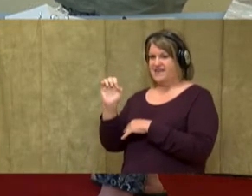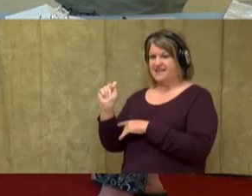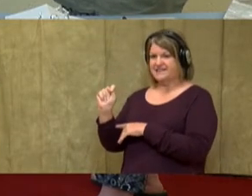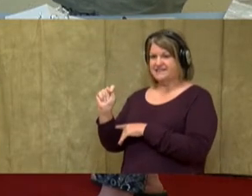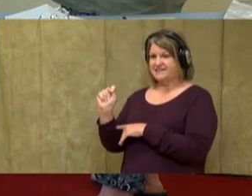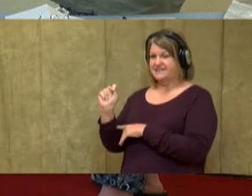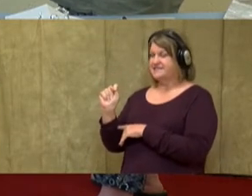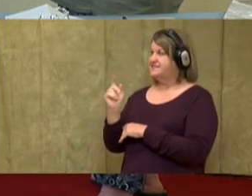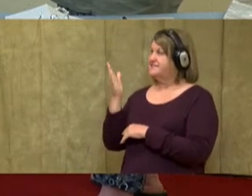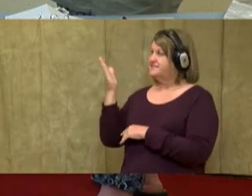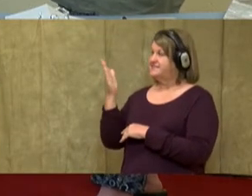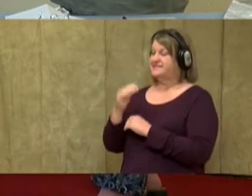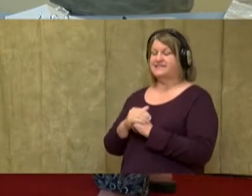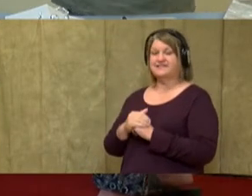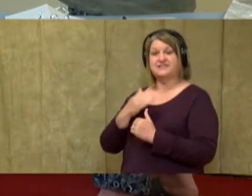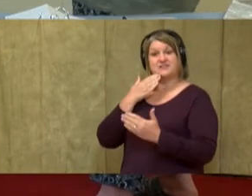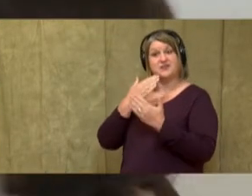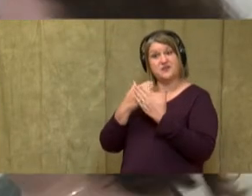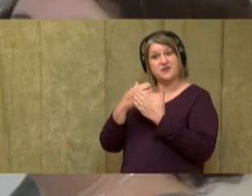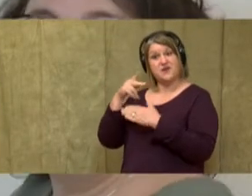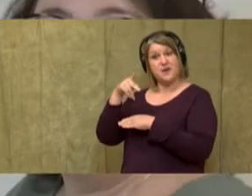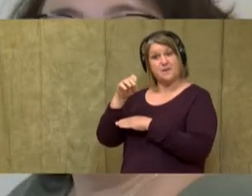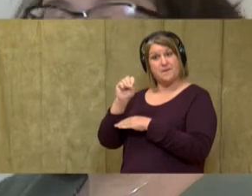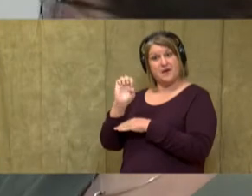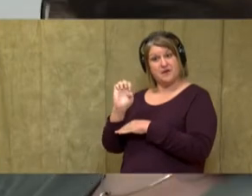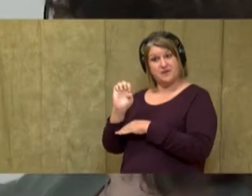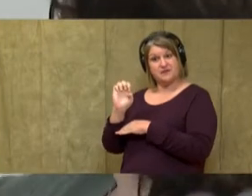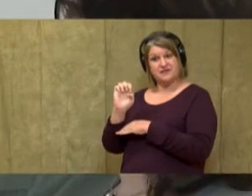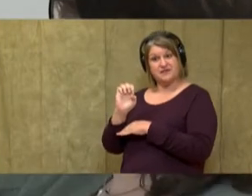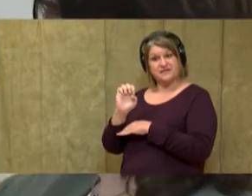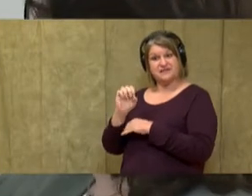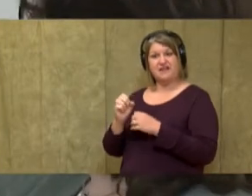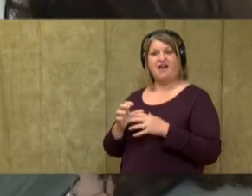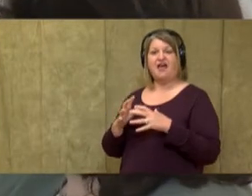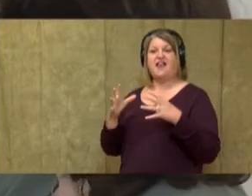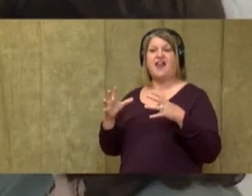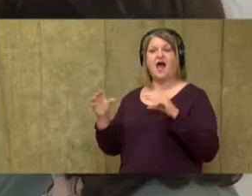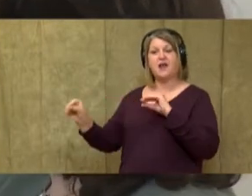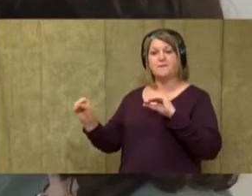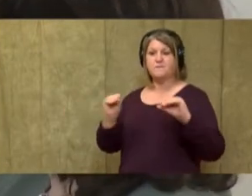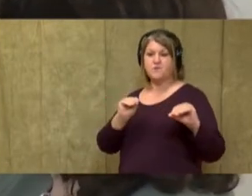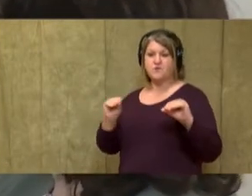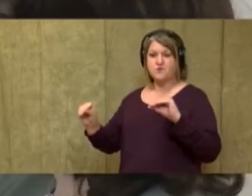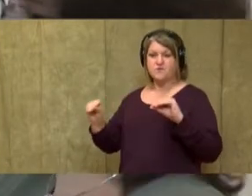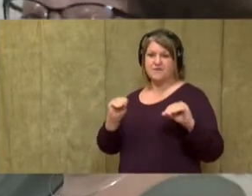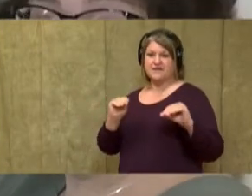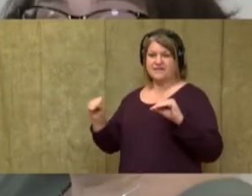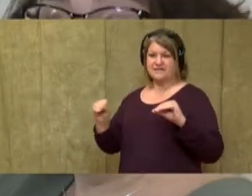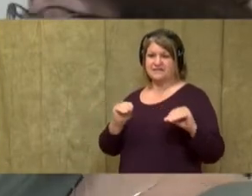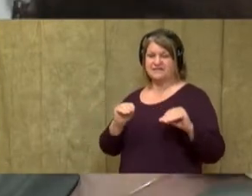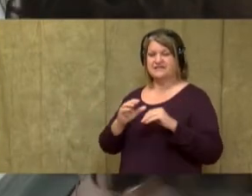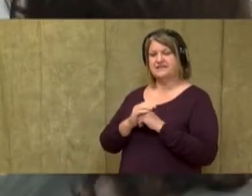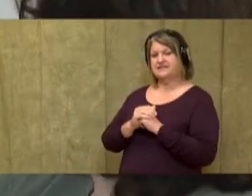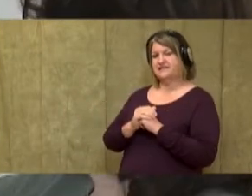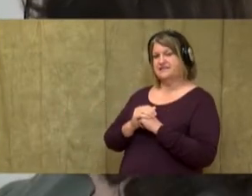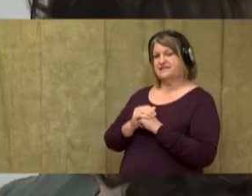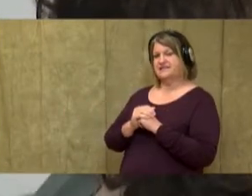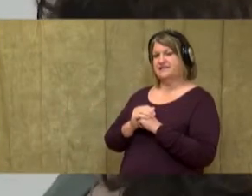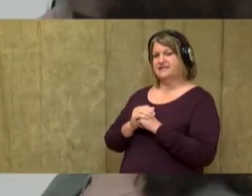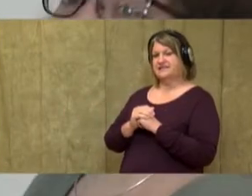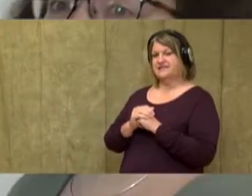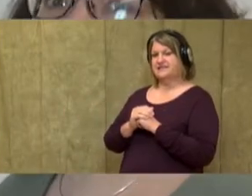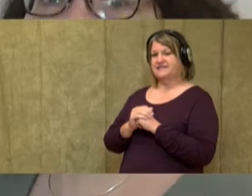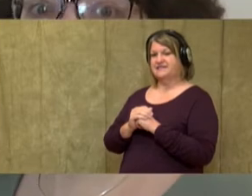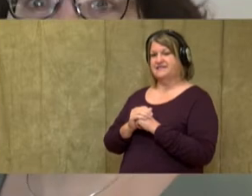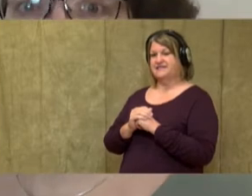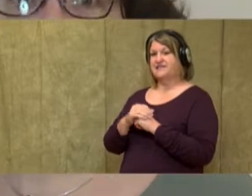here. This is a good pose. A lot of movement in the arms, lot of space. This is called negative space right here between the legs.